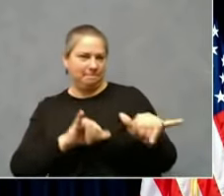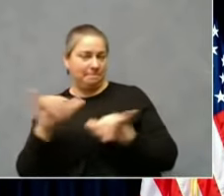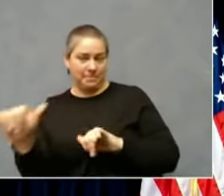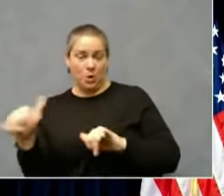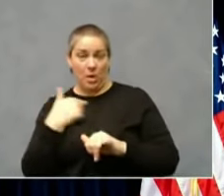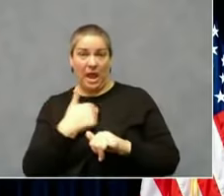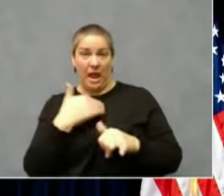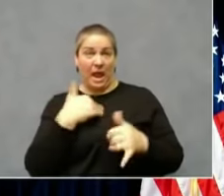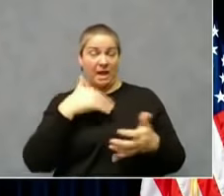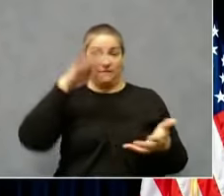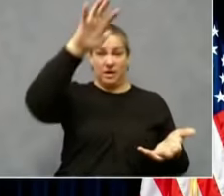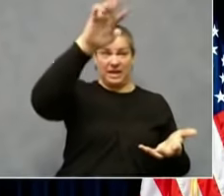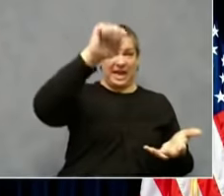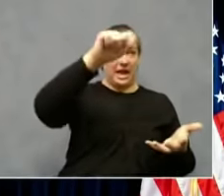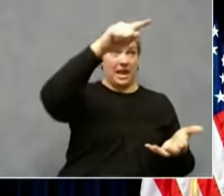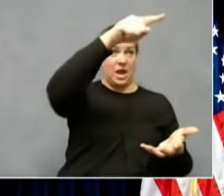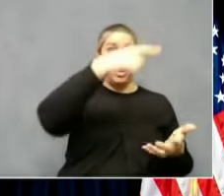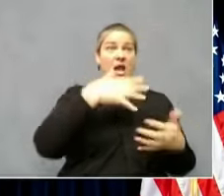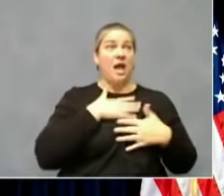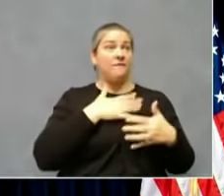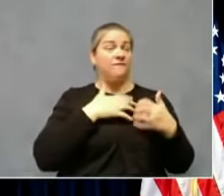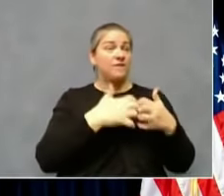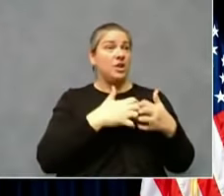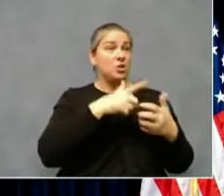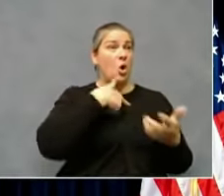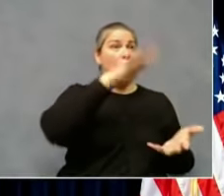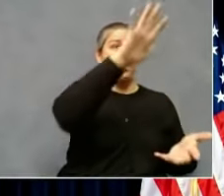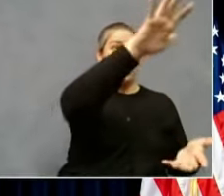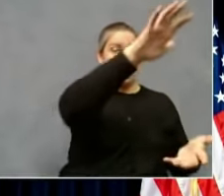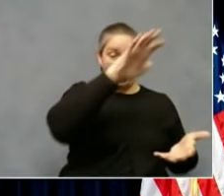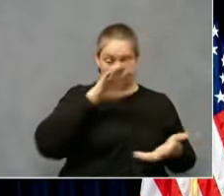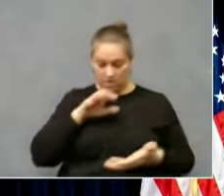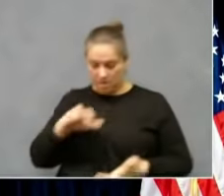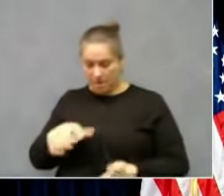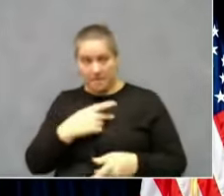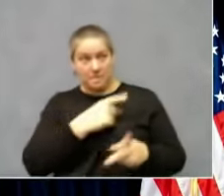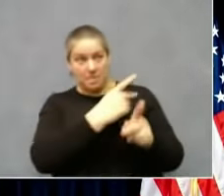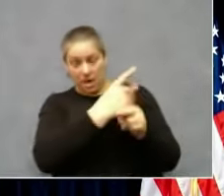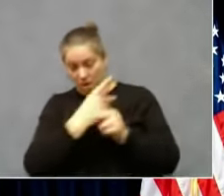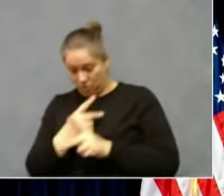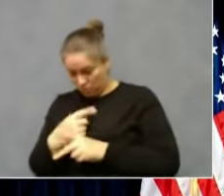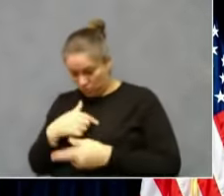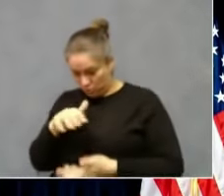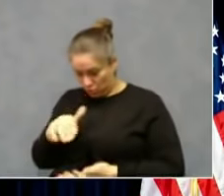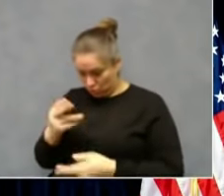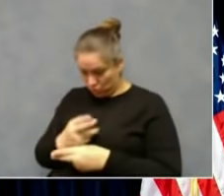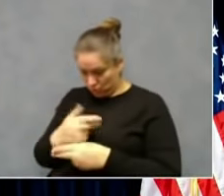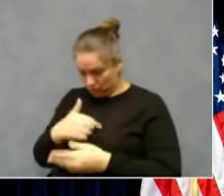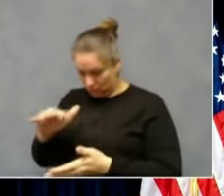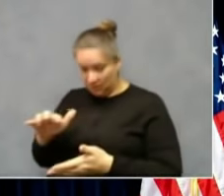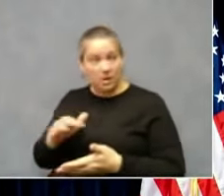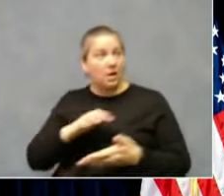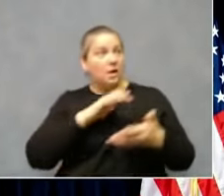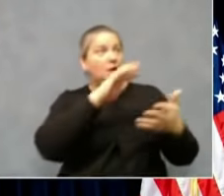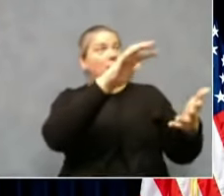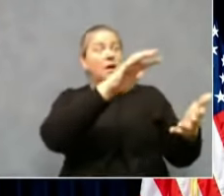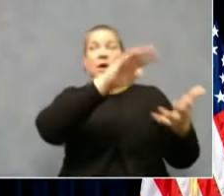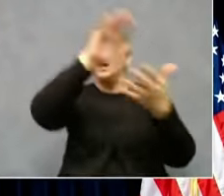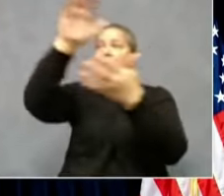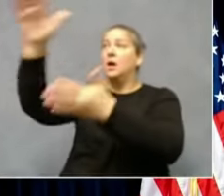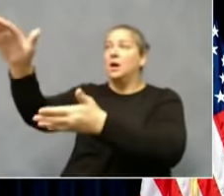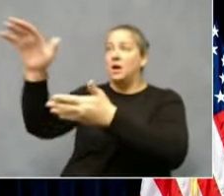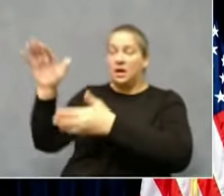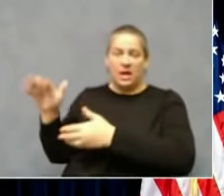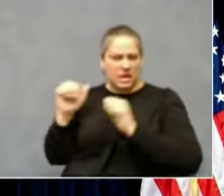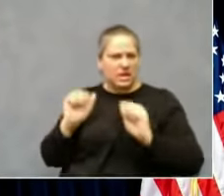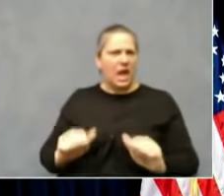everybody having this problem at the same time, it is conceivable. So it would be tragic if if